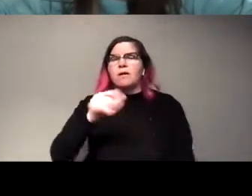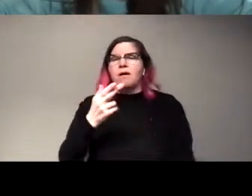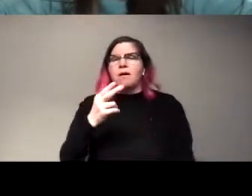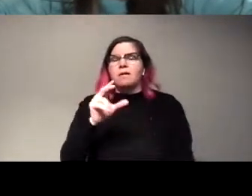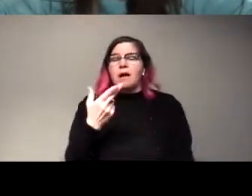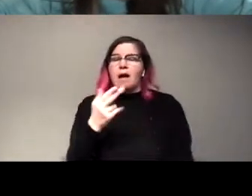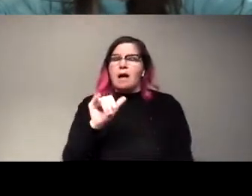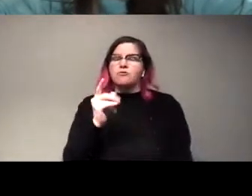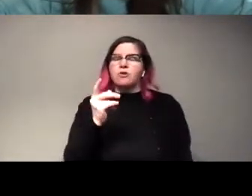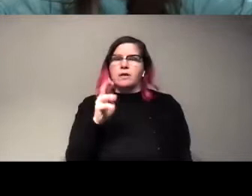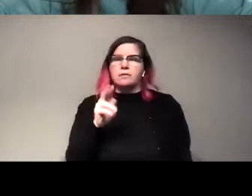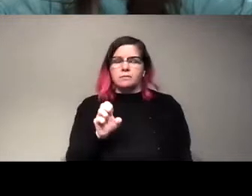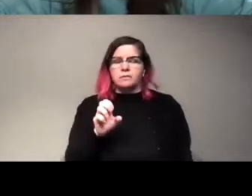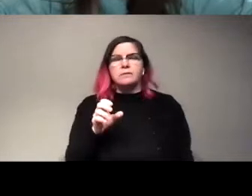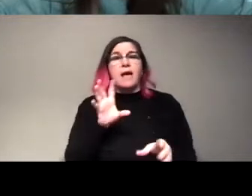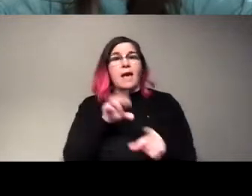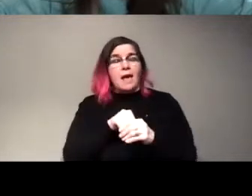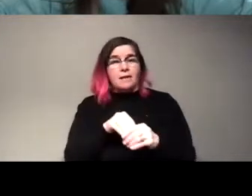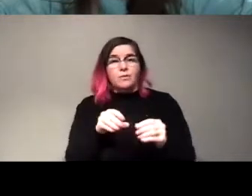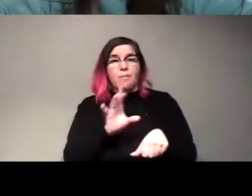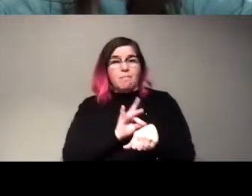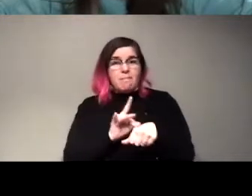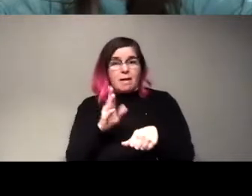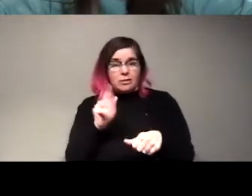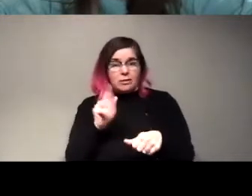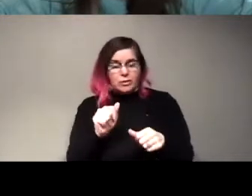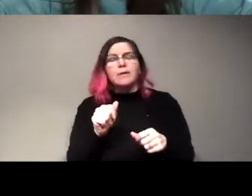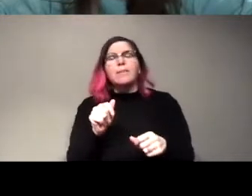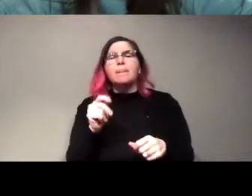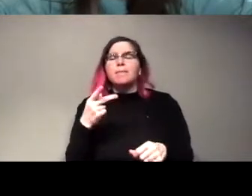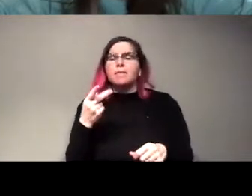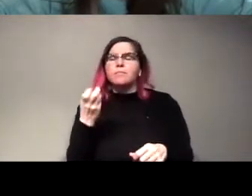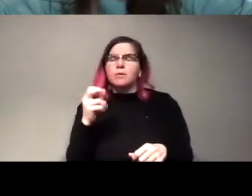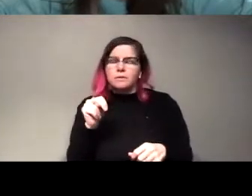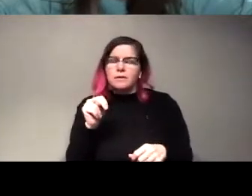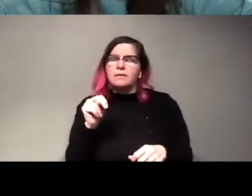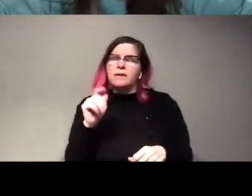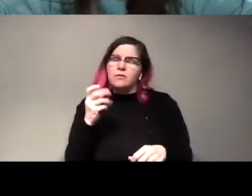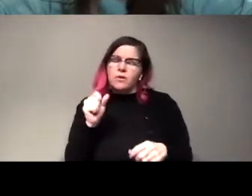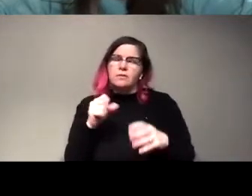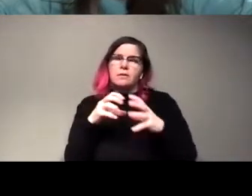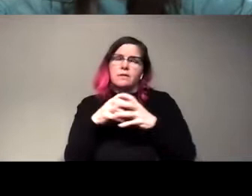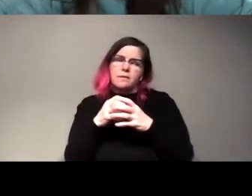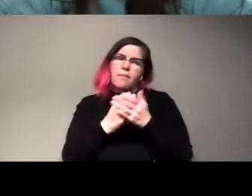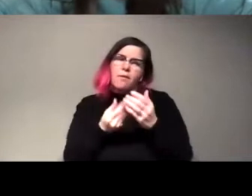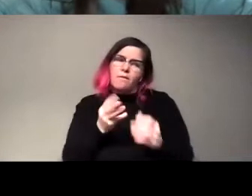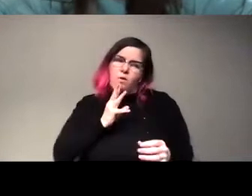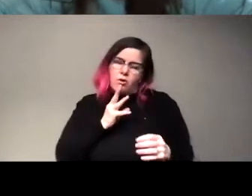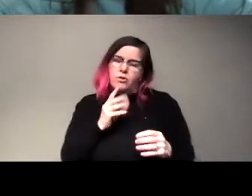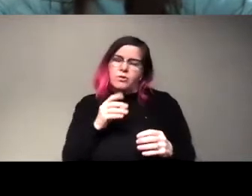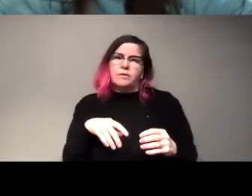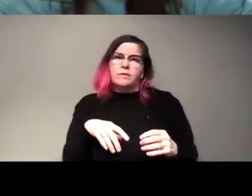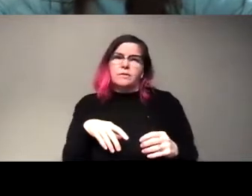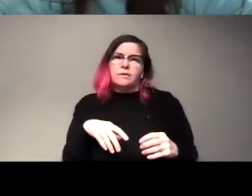bacteria, what that does is that takes protons and electrons, which is basically one component of water. So basically takes